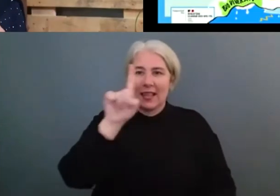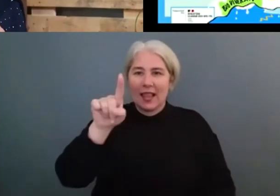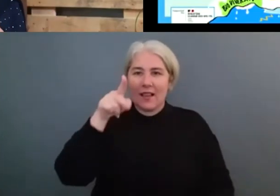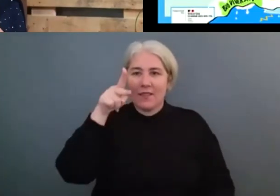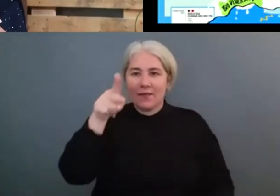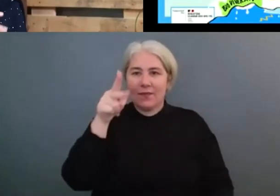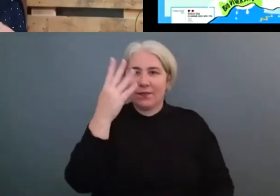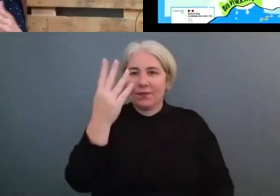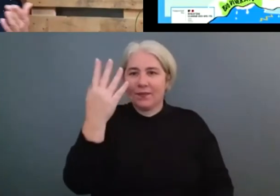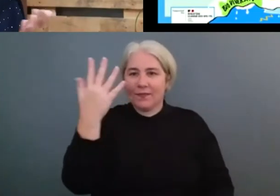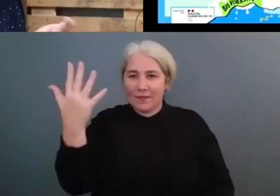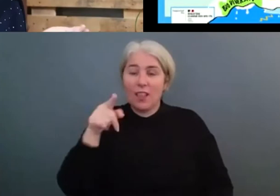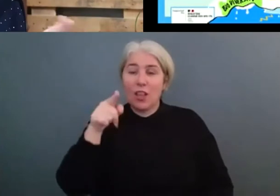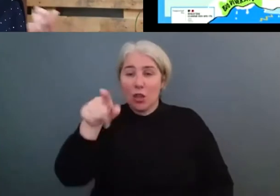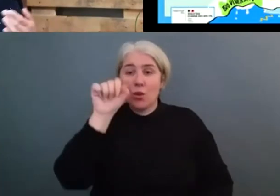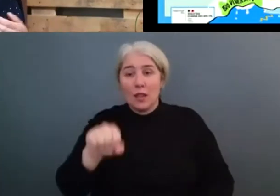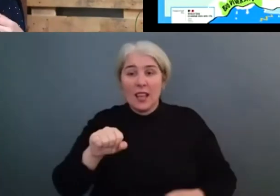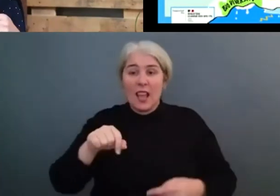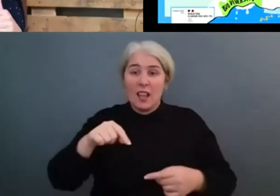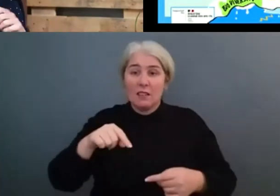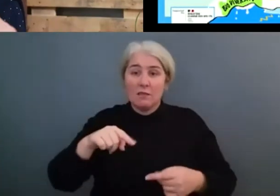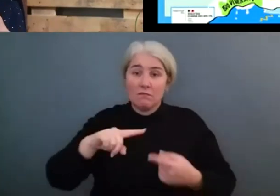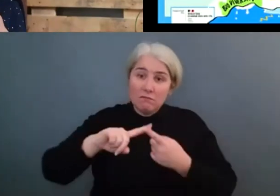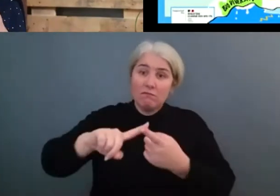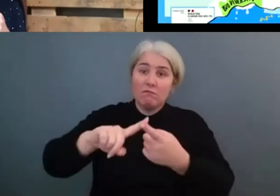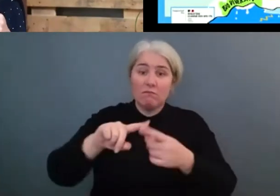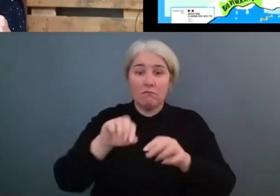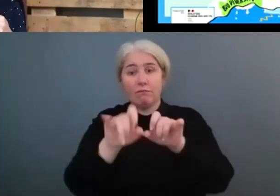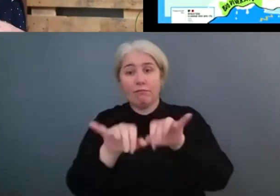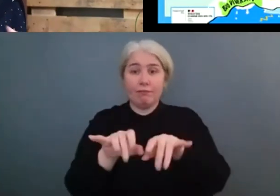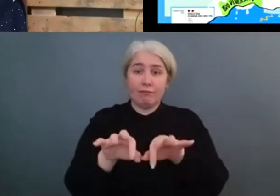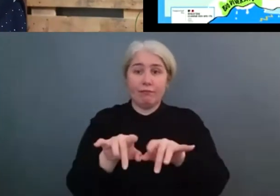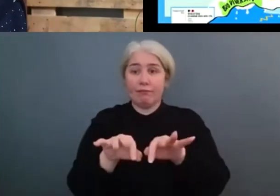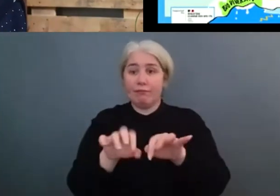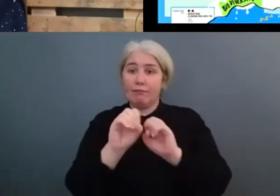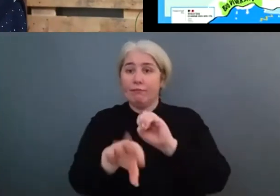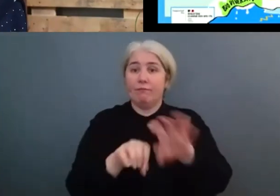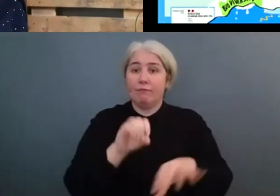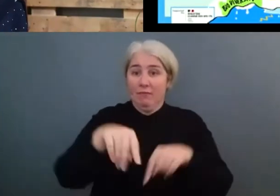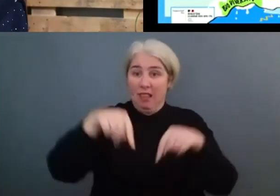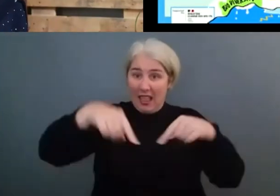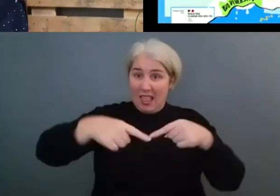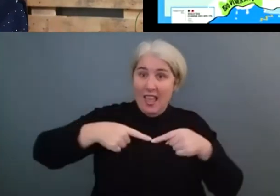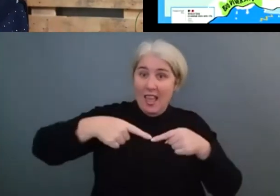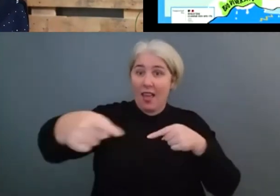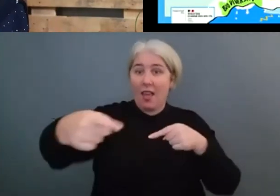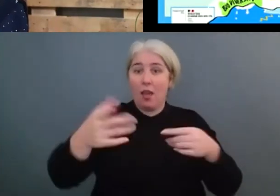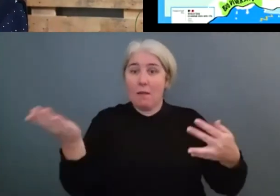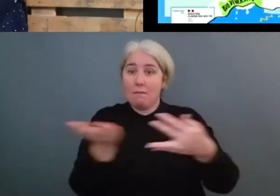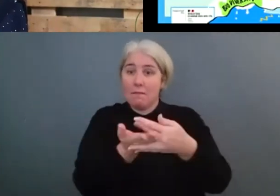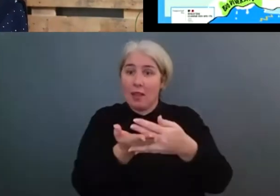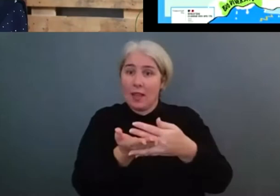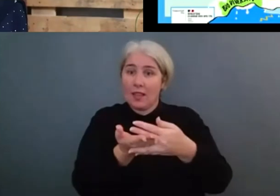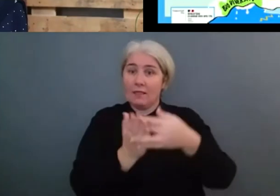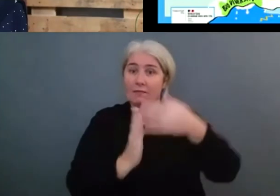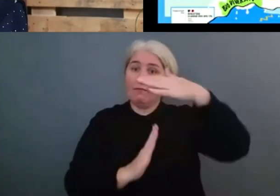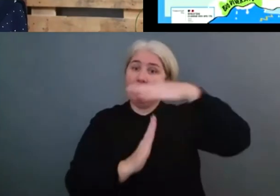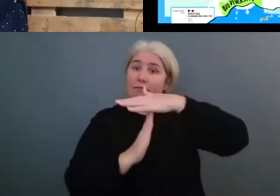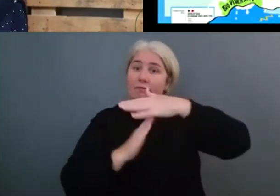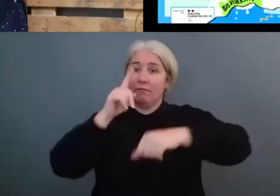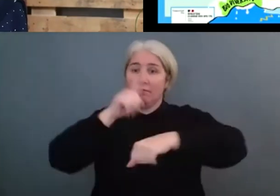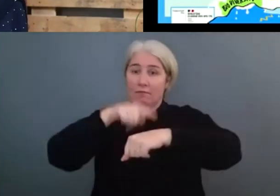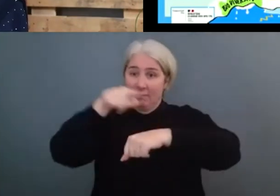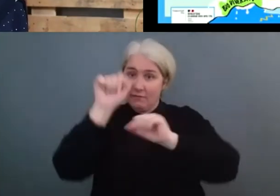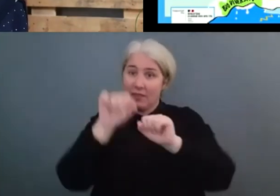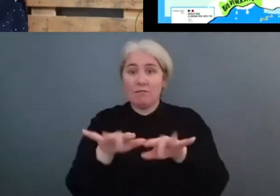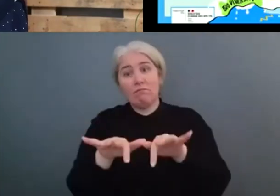the Q&A session. If the panelists have time to answer the questions that have been asked and we couldn't answer in the session, please